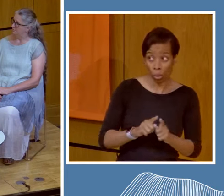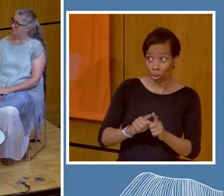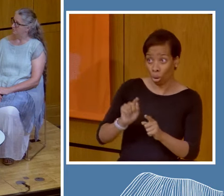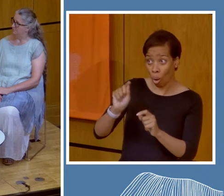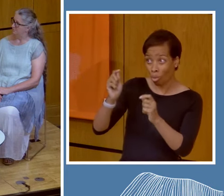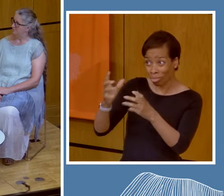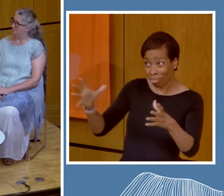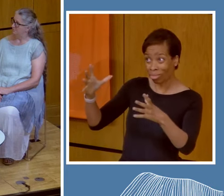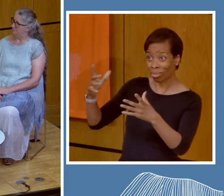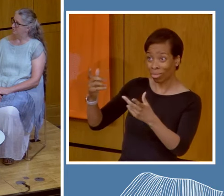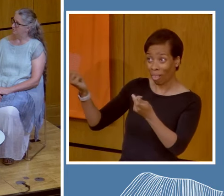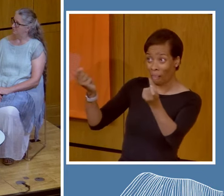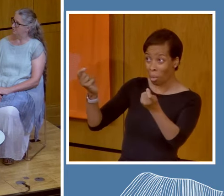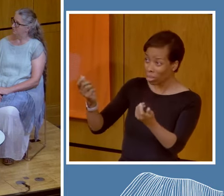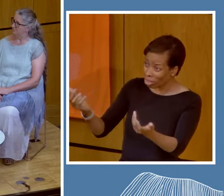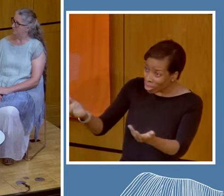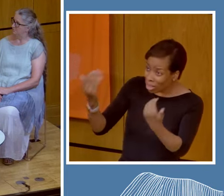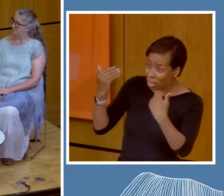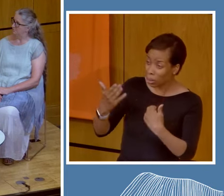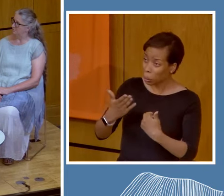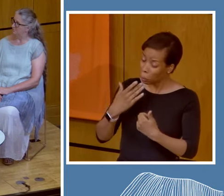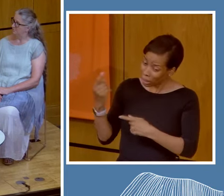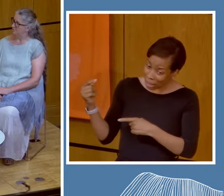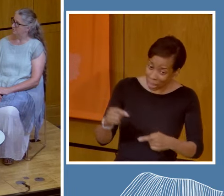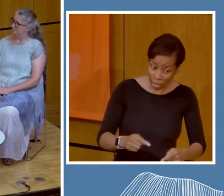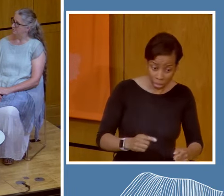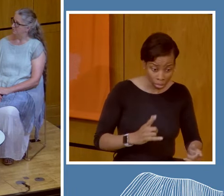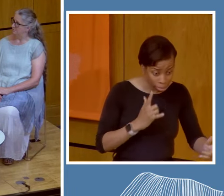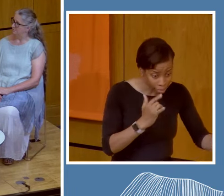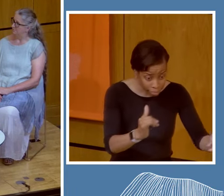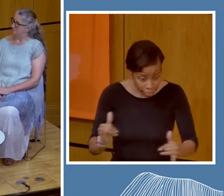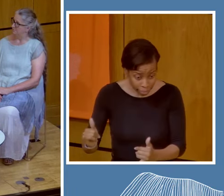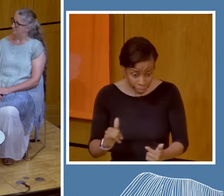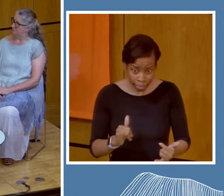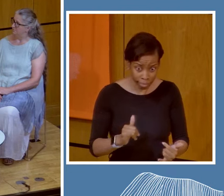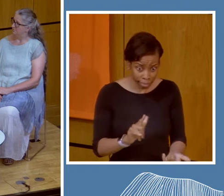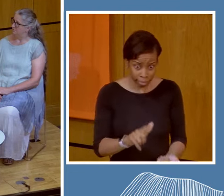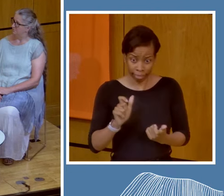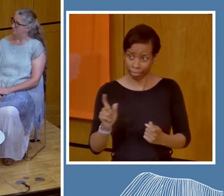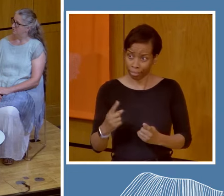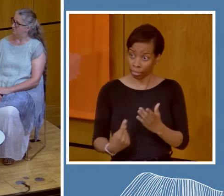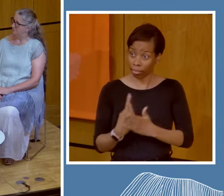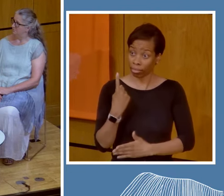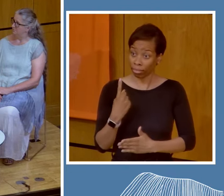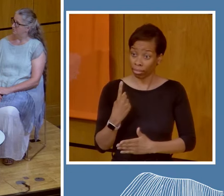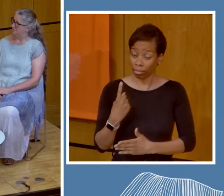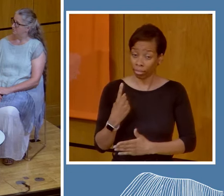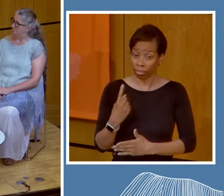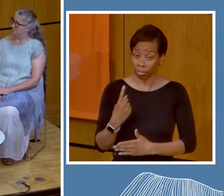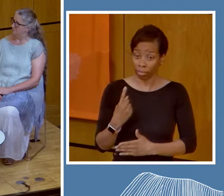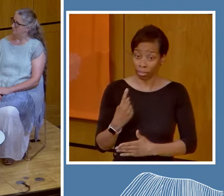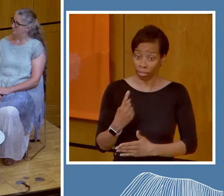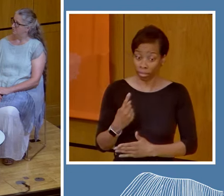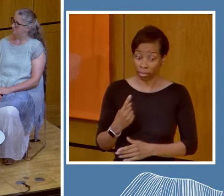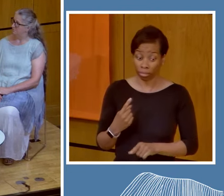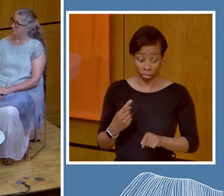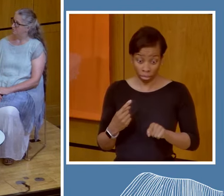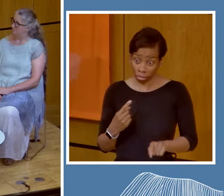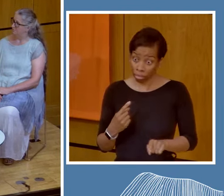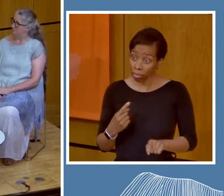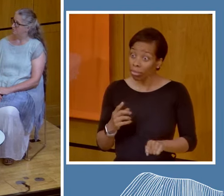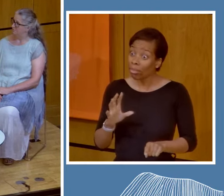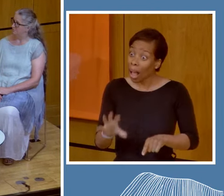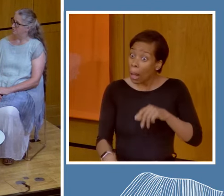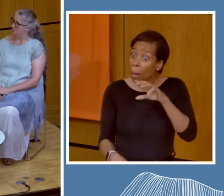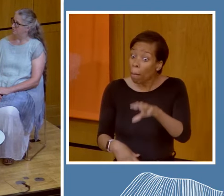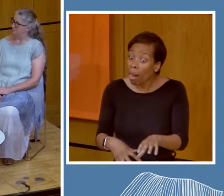organizations in Canada to carry out this testing on behalf of communities. In fact, they've put money forward for the animals, but they have